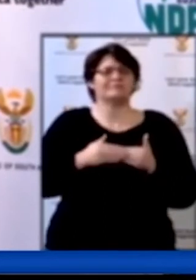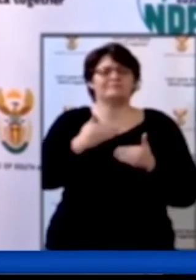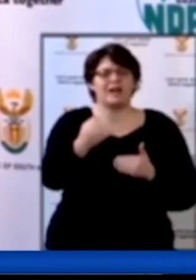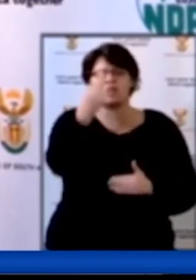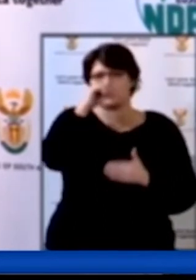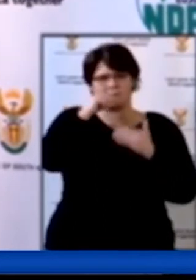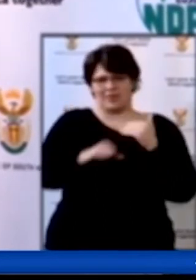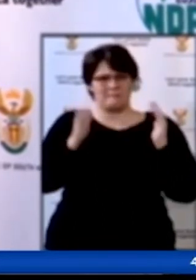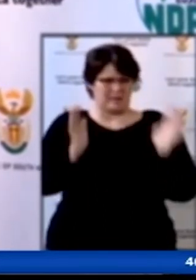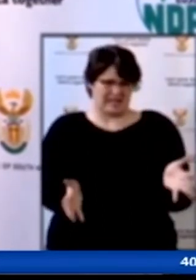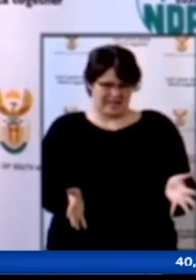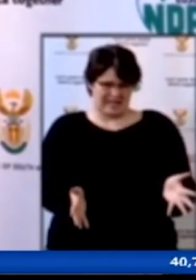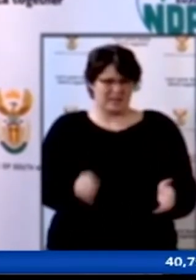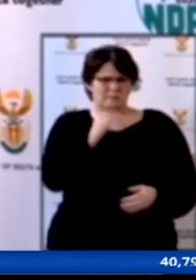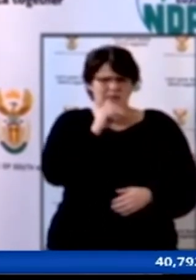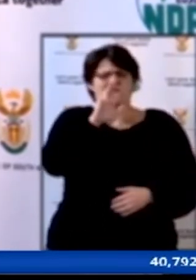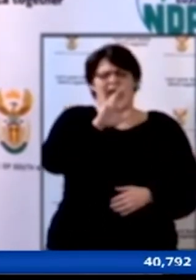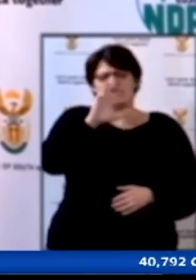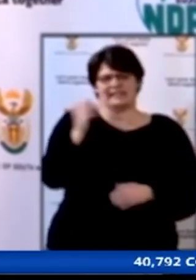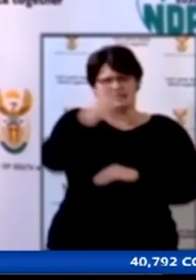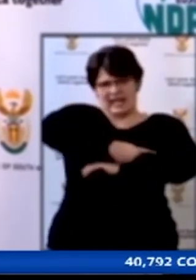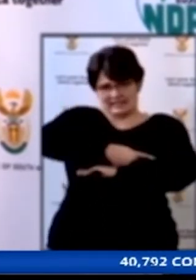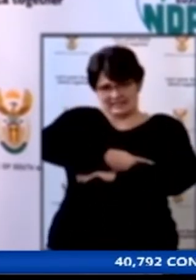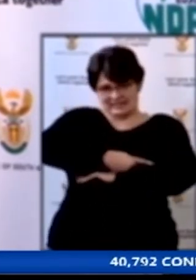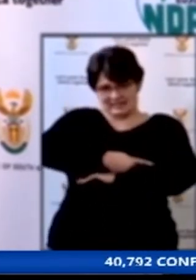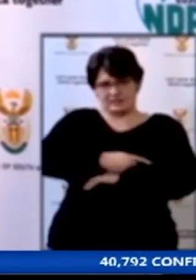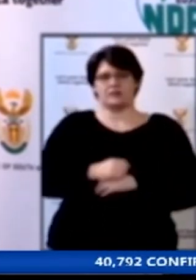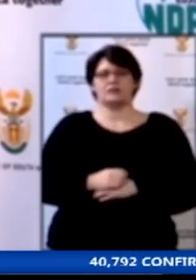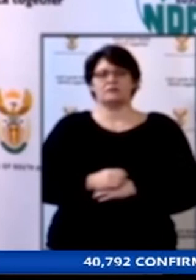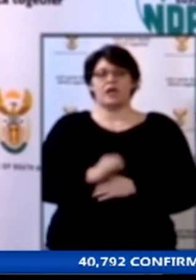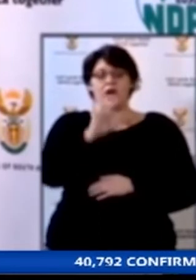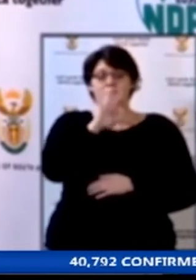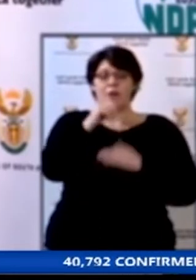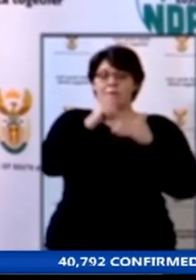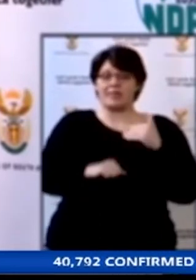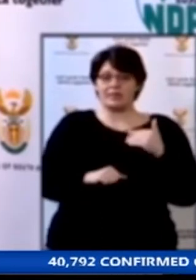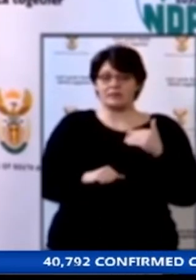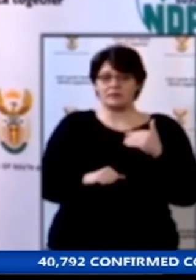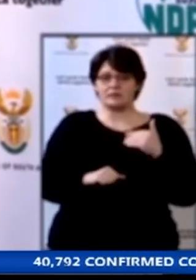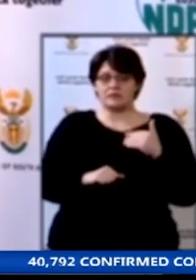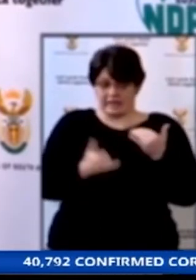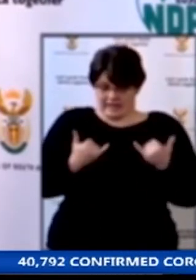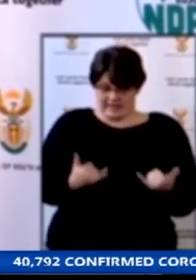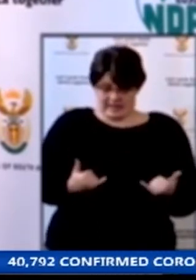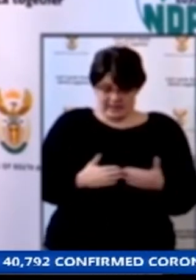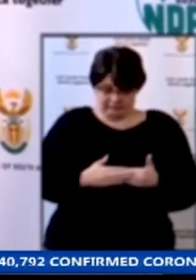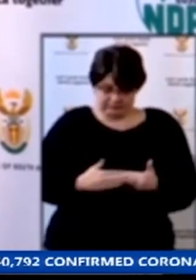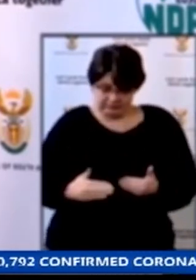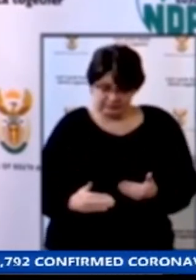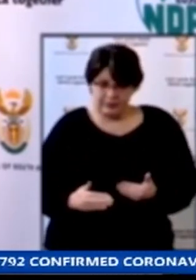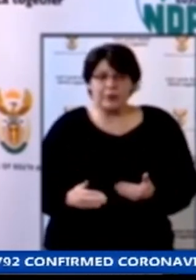months or 90 days and the three months or 90 days of the current state of